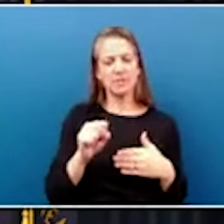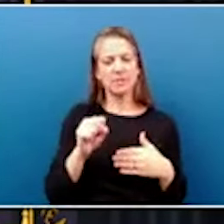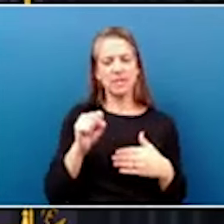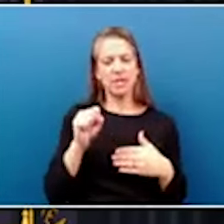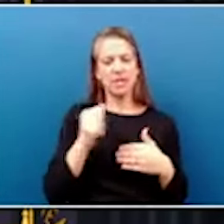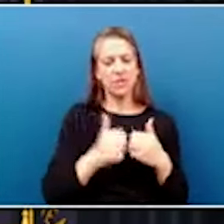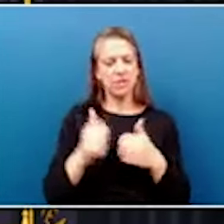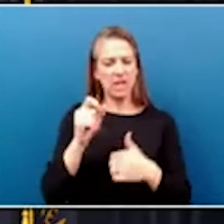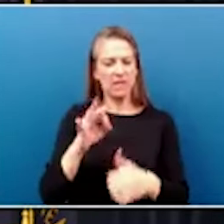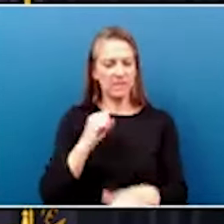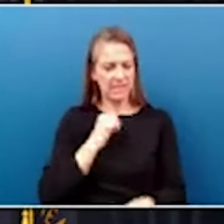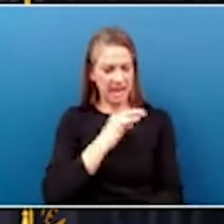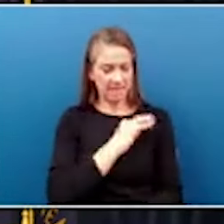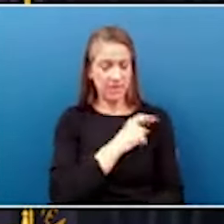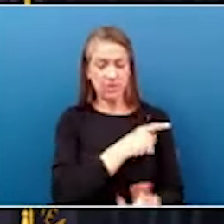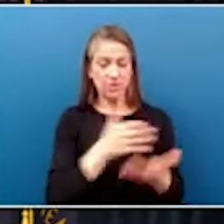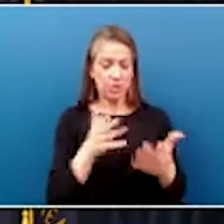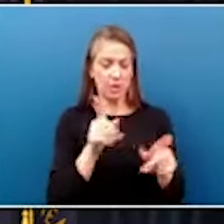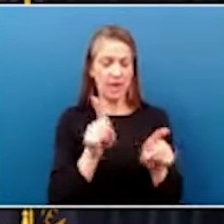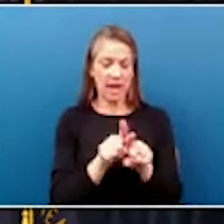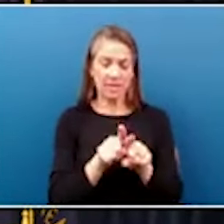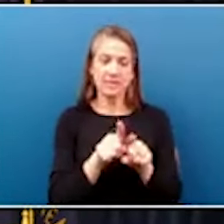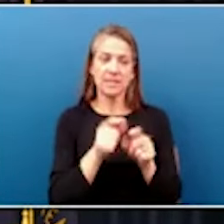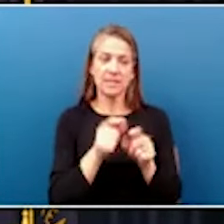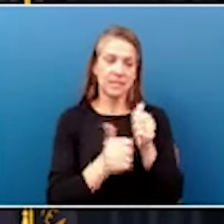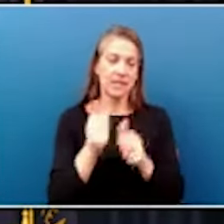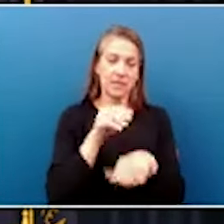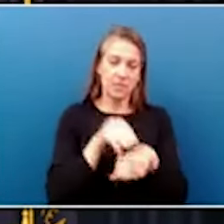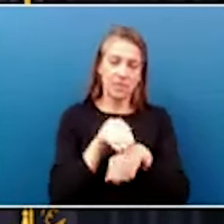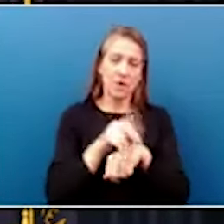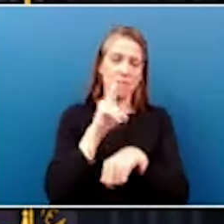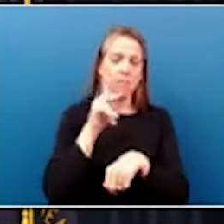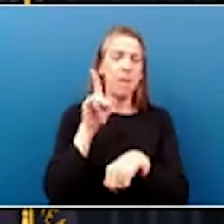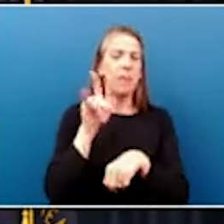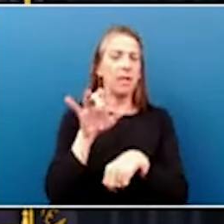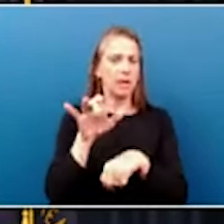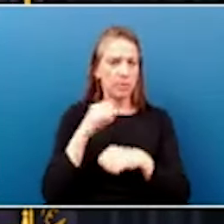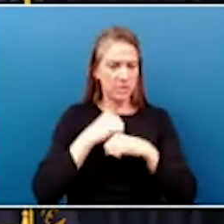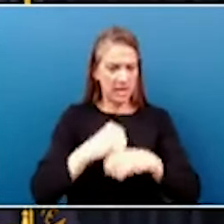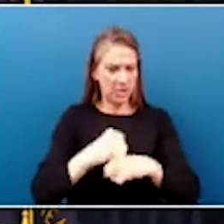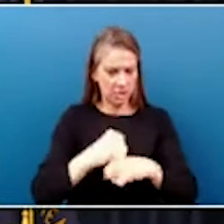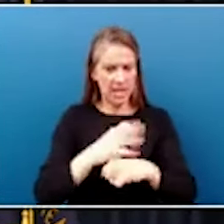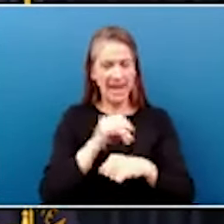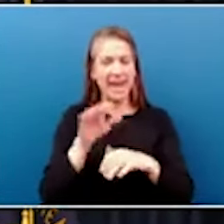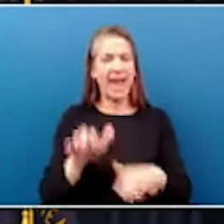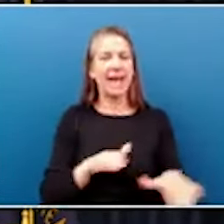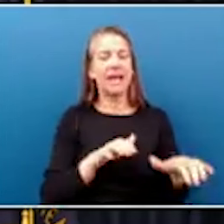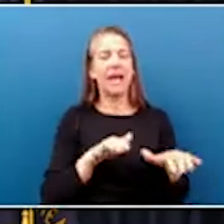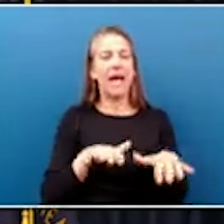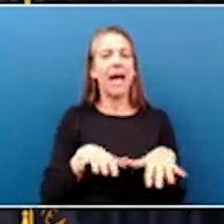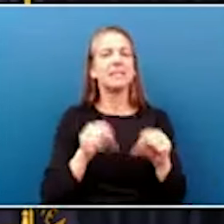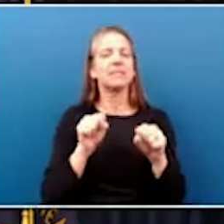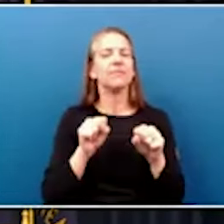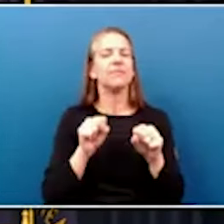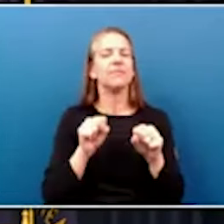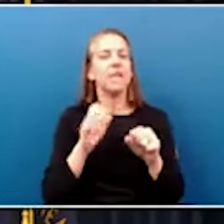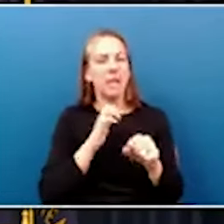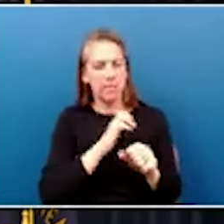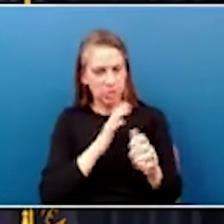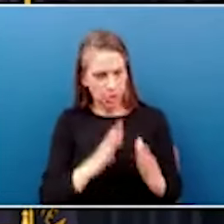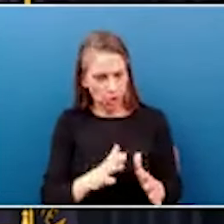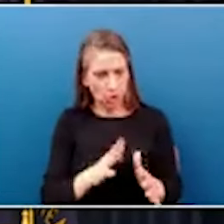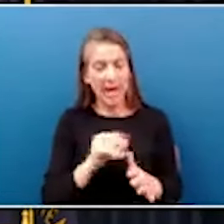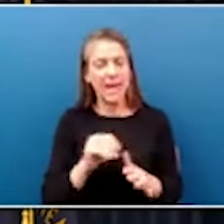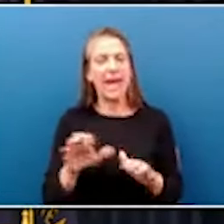served as Executive Advisor to the Public Protection Cabinet, Acting Commissioner of the Department of Housing, Building and Construction, and Acting